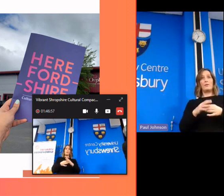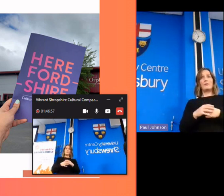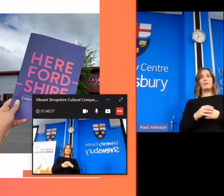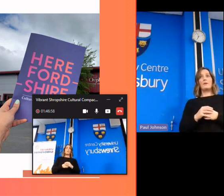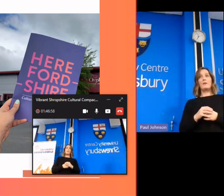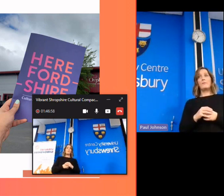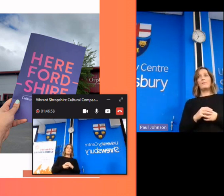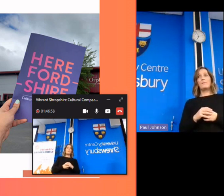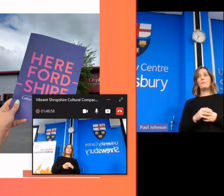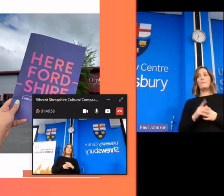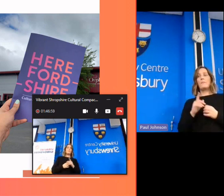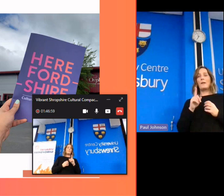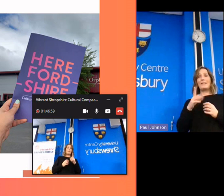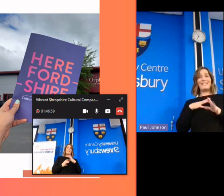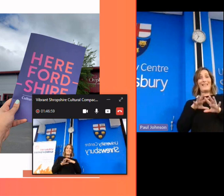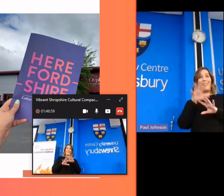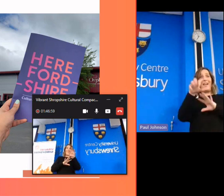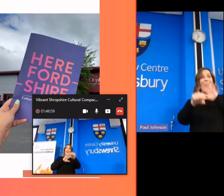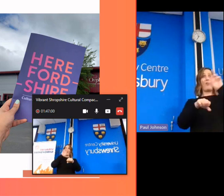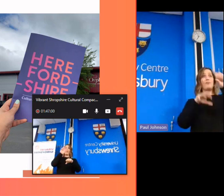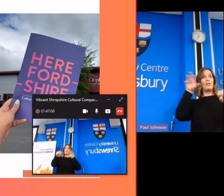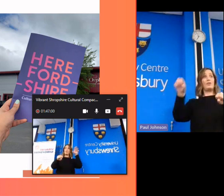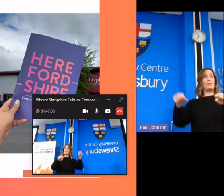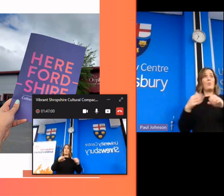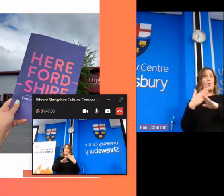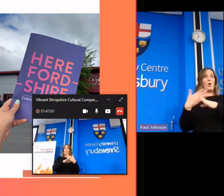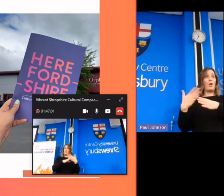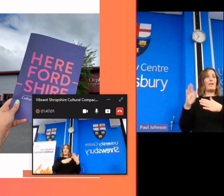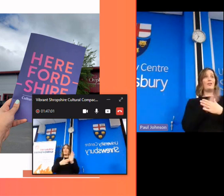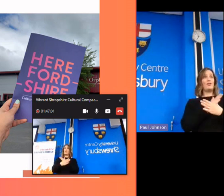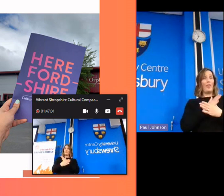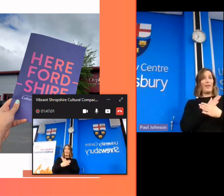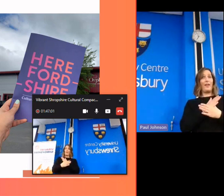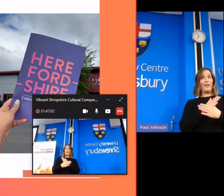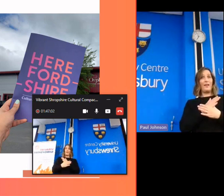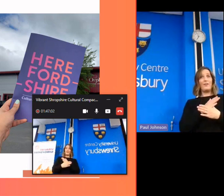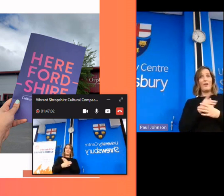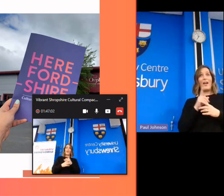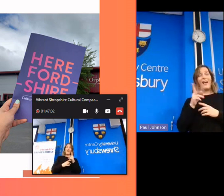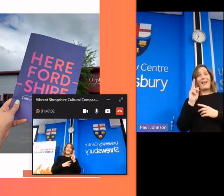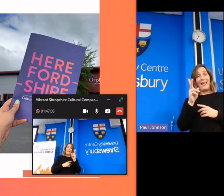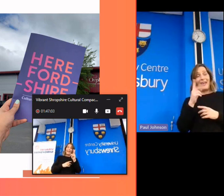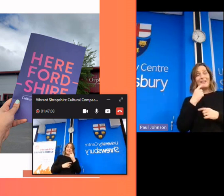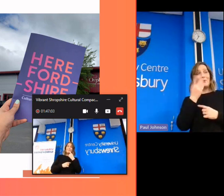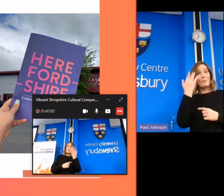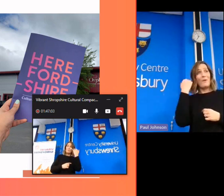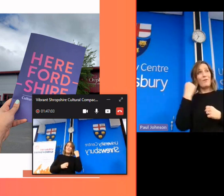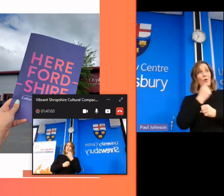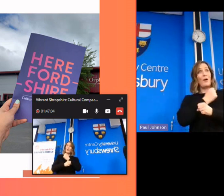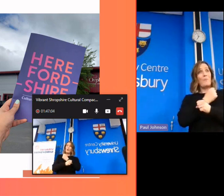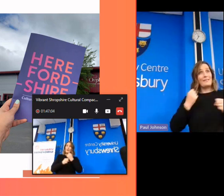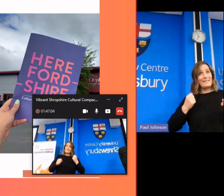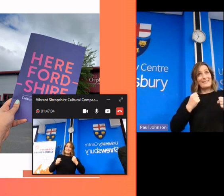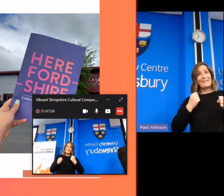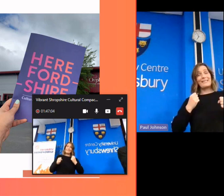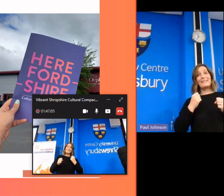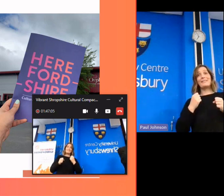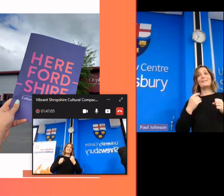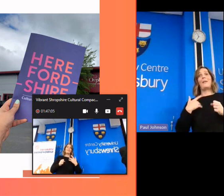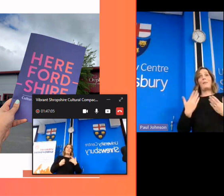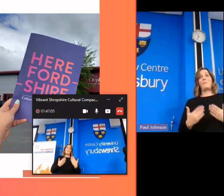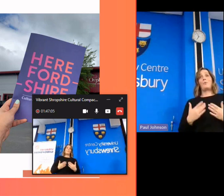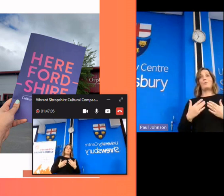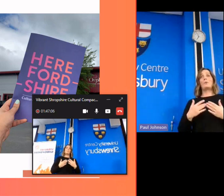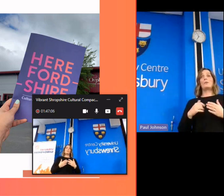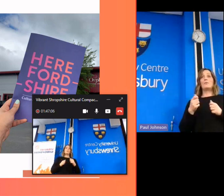requires that outreach work as well and i have to say again capacity so at the moment um we've been running